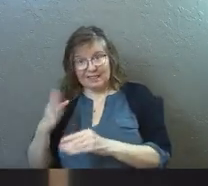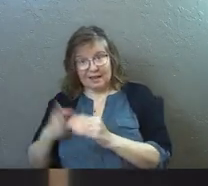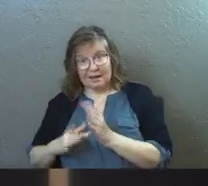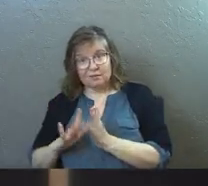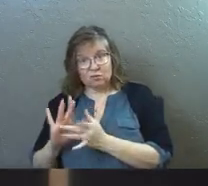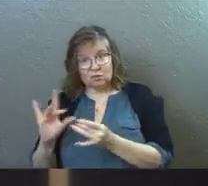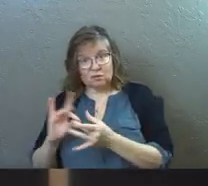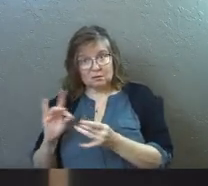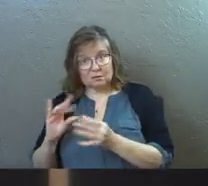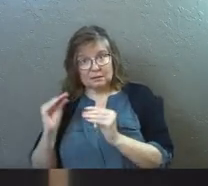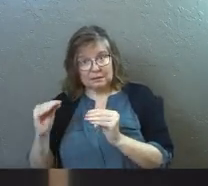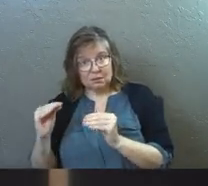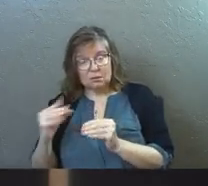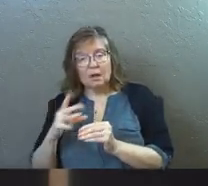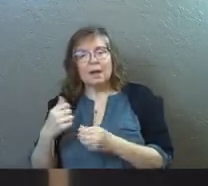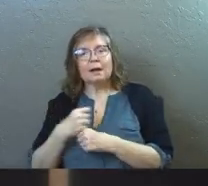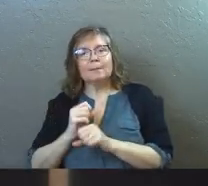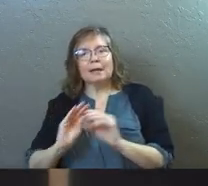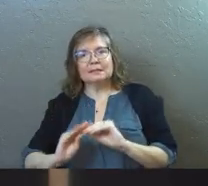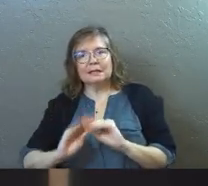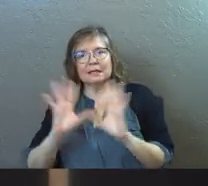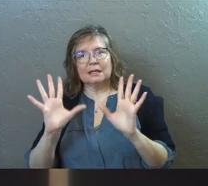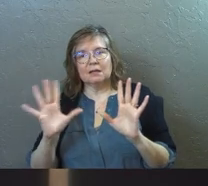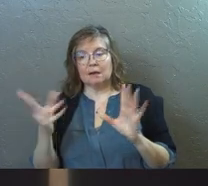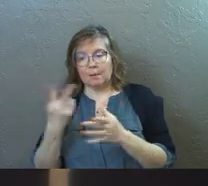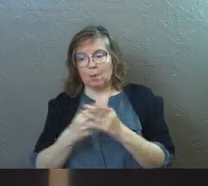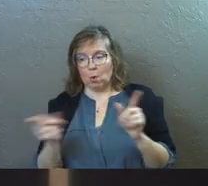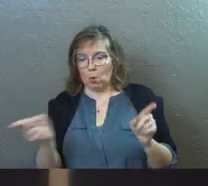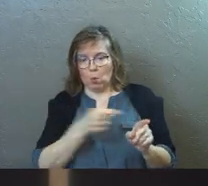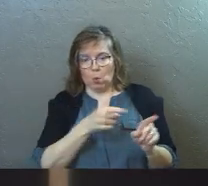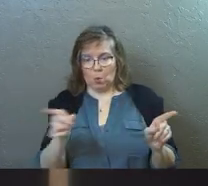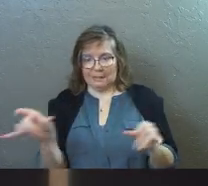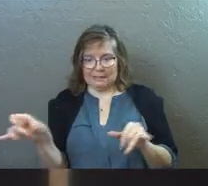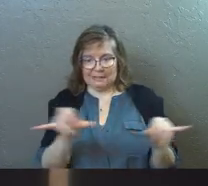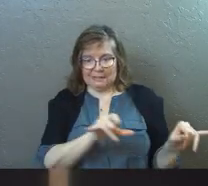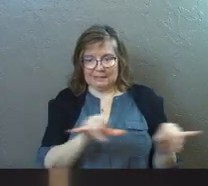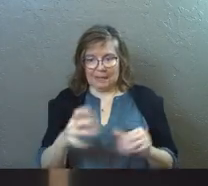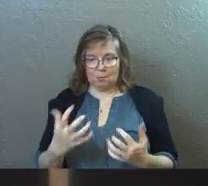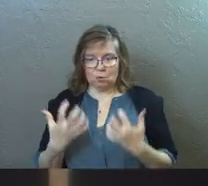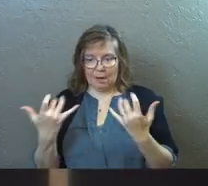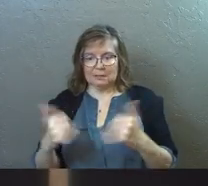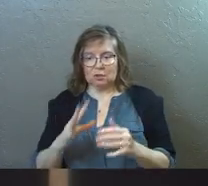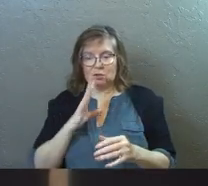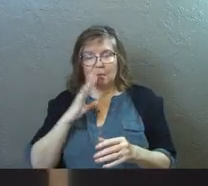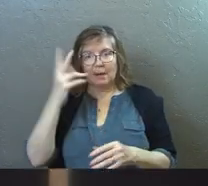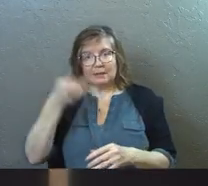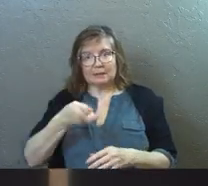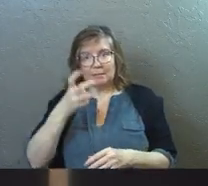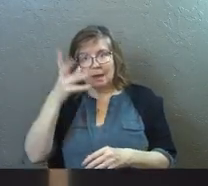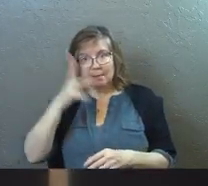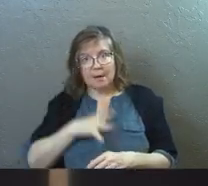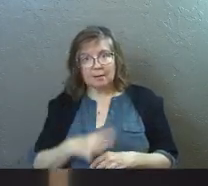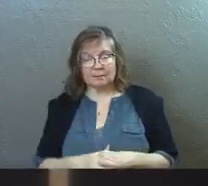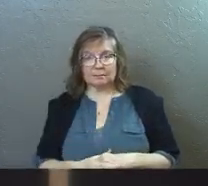end of Jesus's teaching. And it makes clear that it's the same crowd still talking about this blind man.